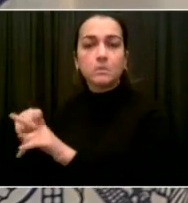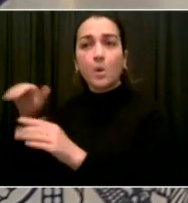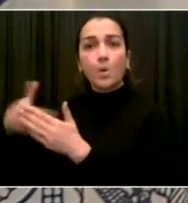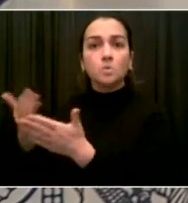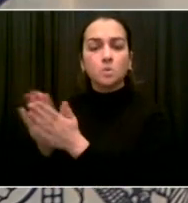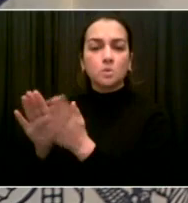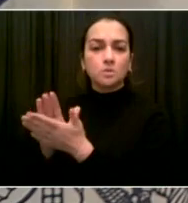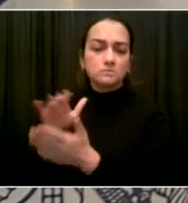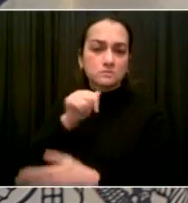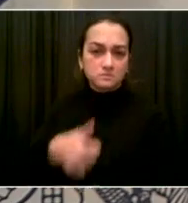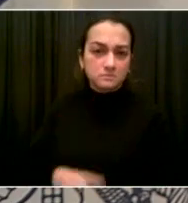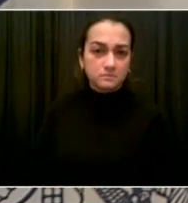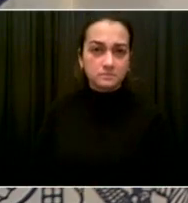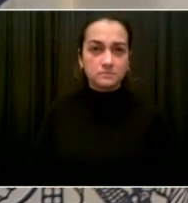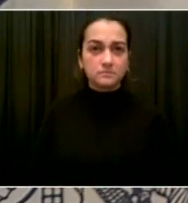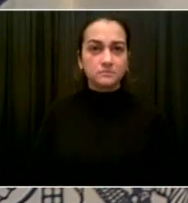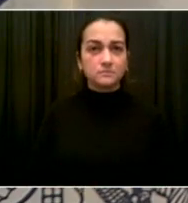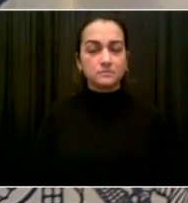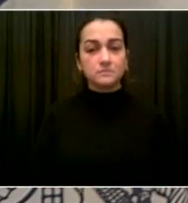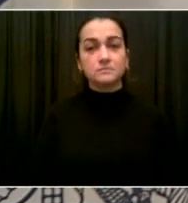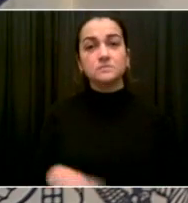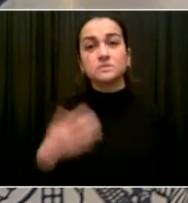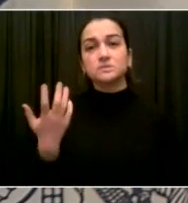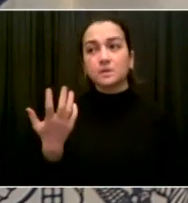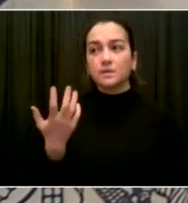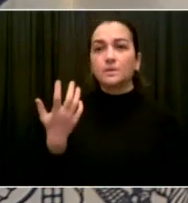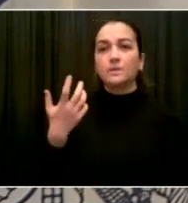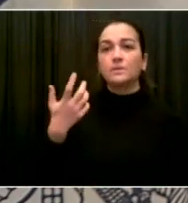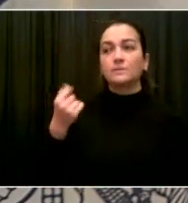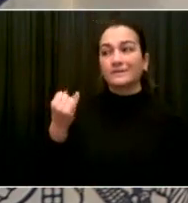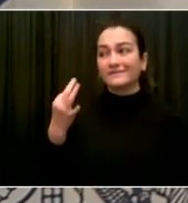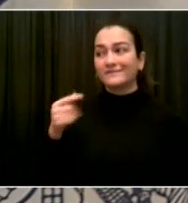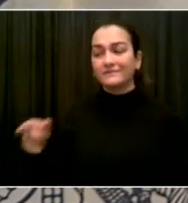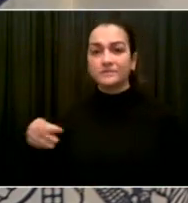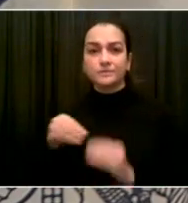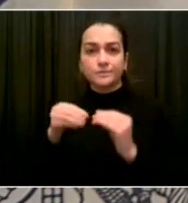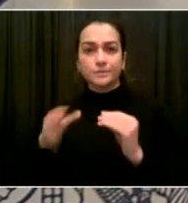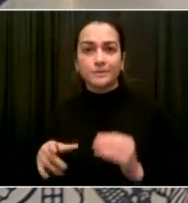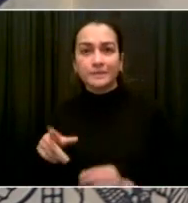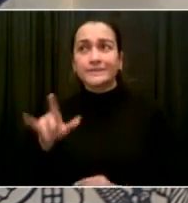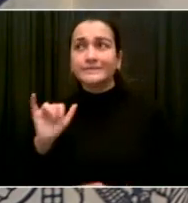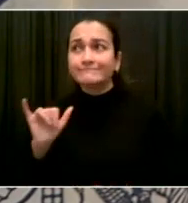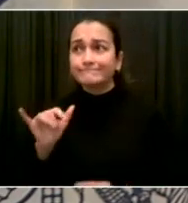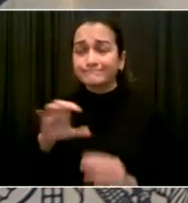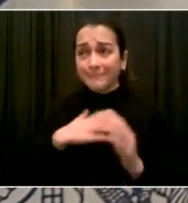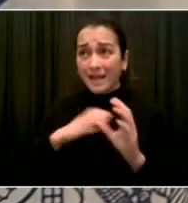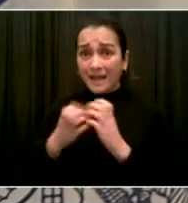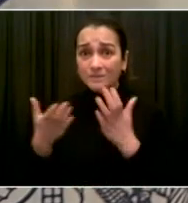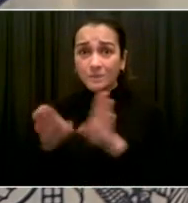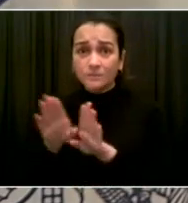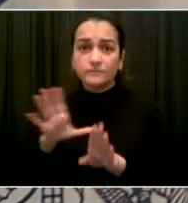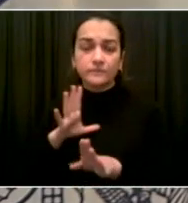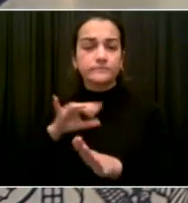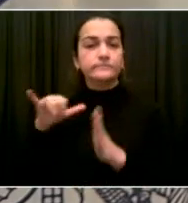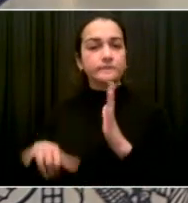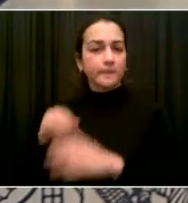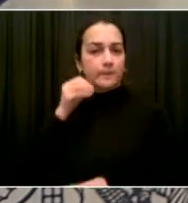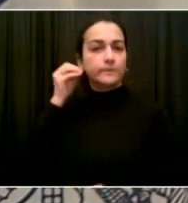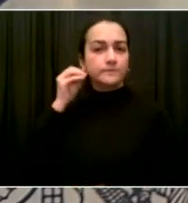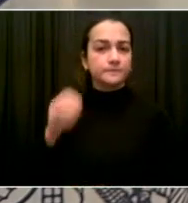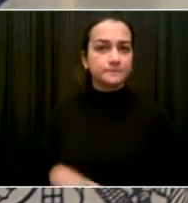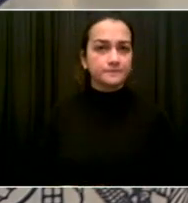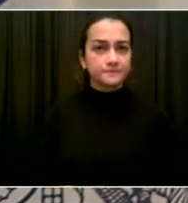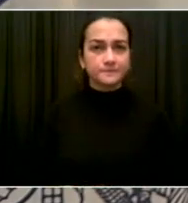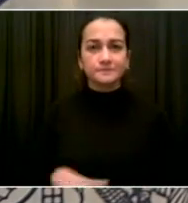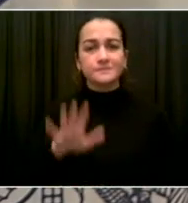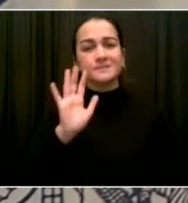And each school has come up with their own ways of doing that. But I think we should see this week as a time where all the tools we have in place can